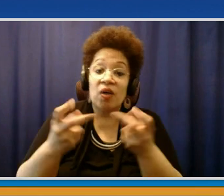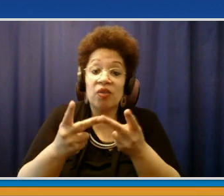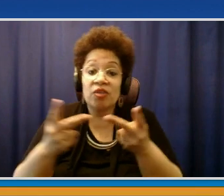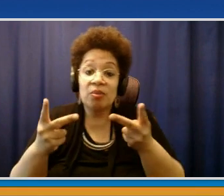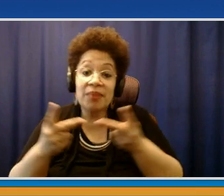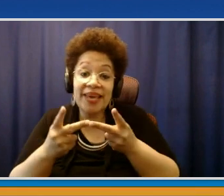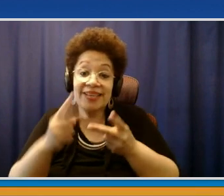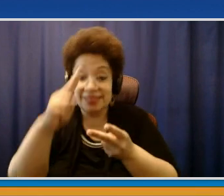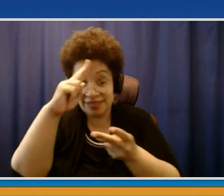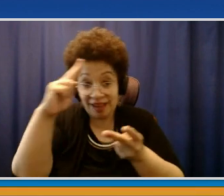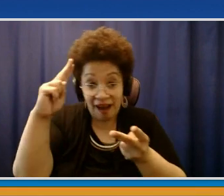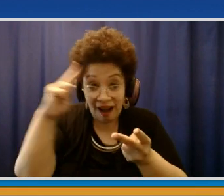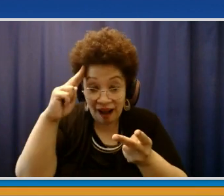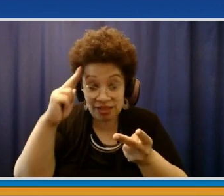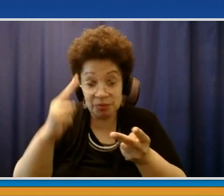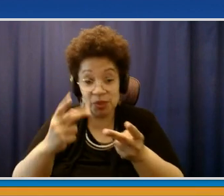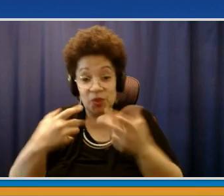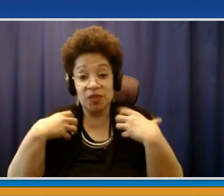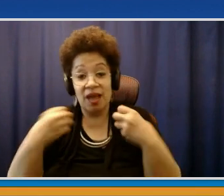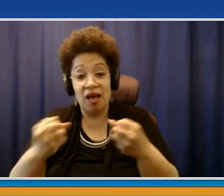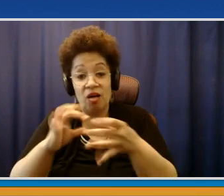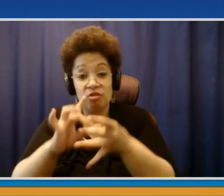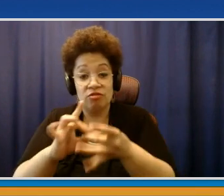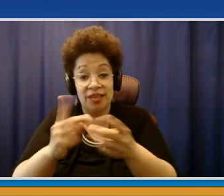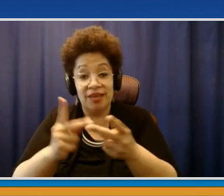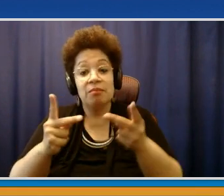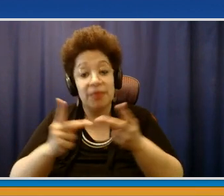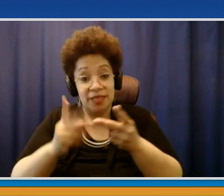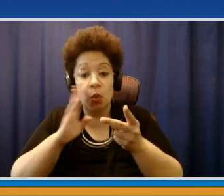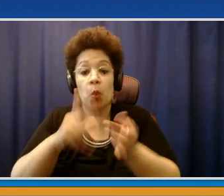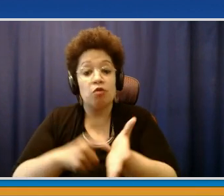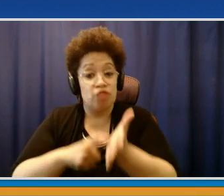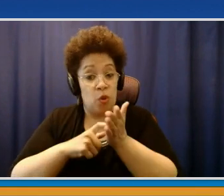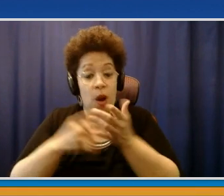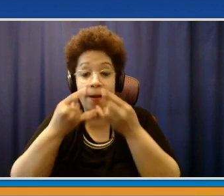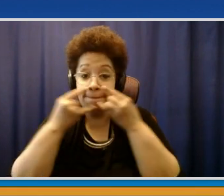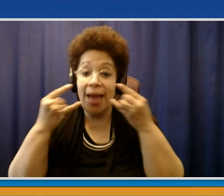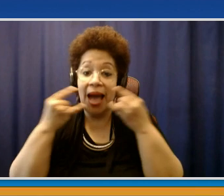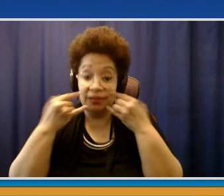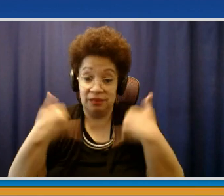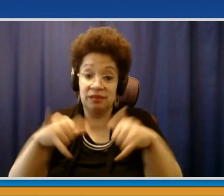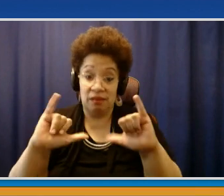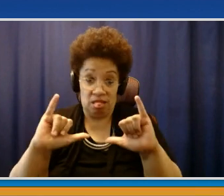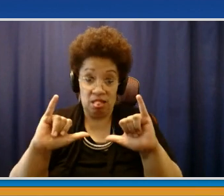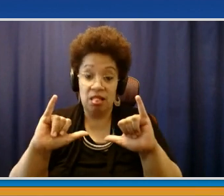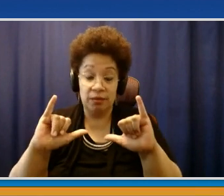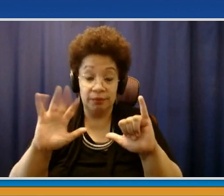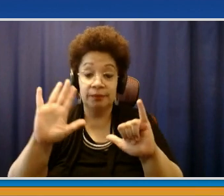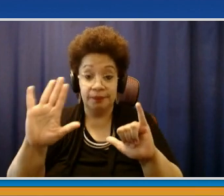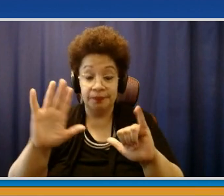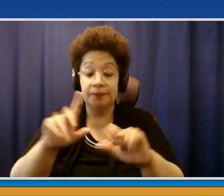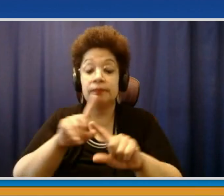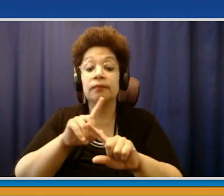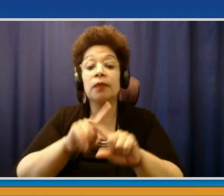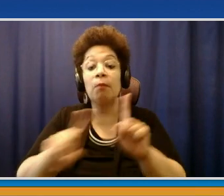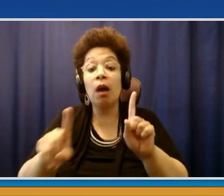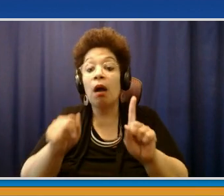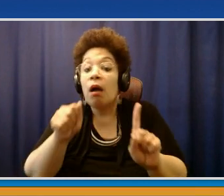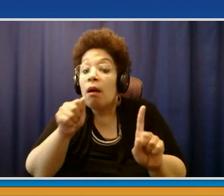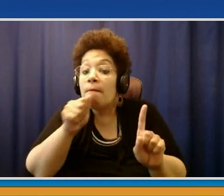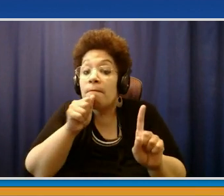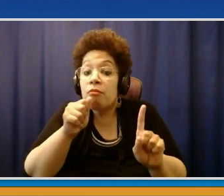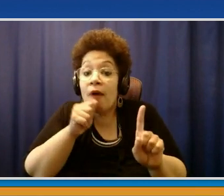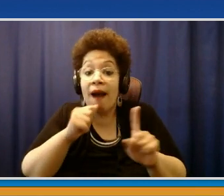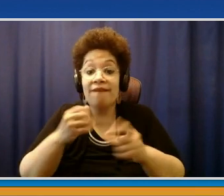with the new federal guidelines. These are the guidelines that have come down from the CDC. Private venues can still impose additional rules as they see